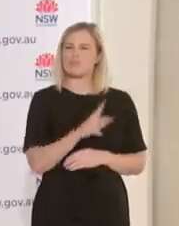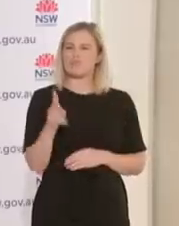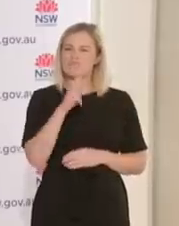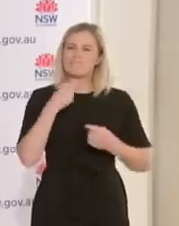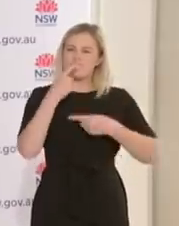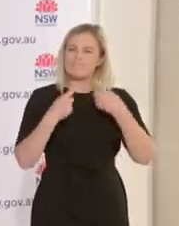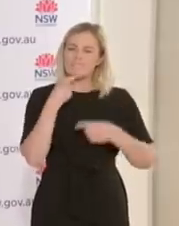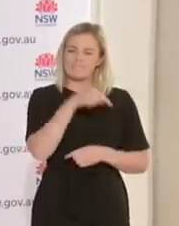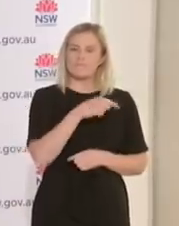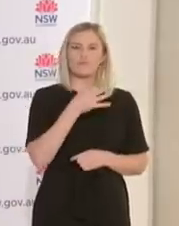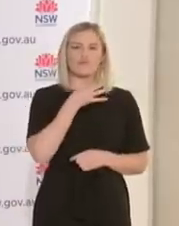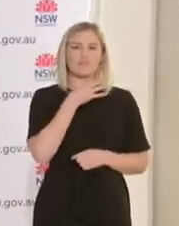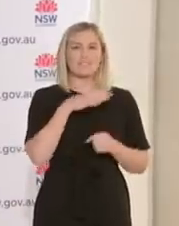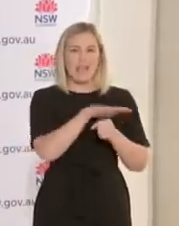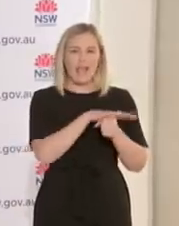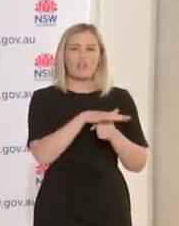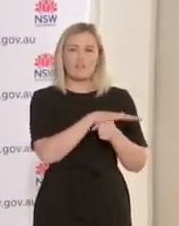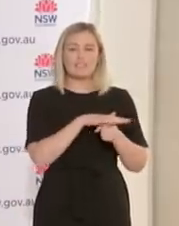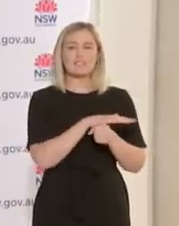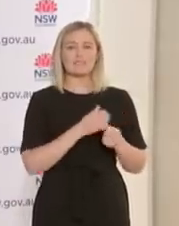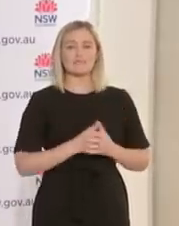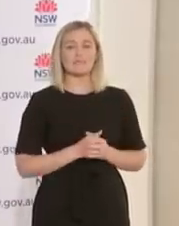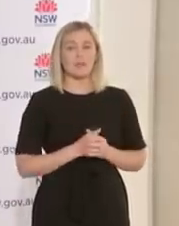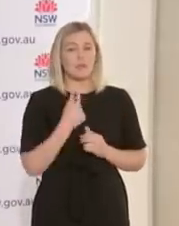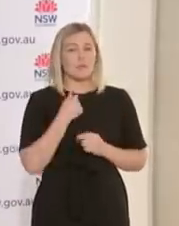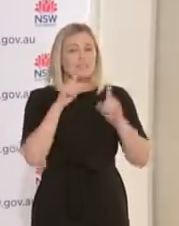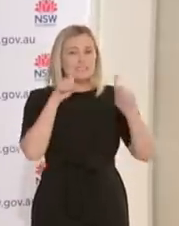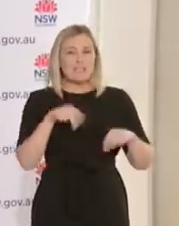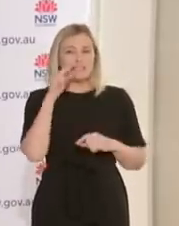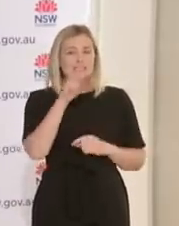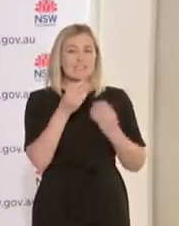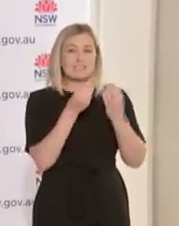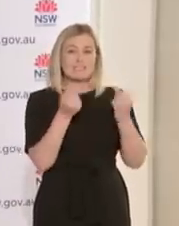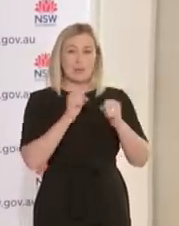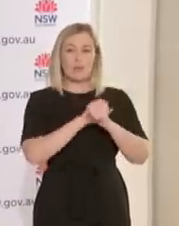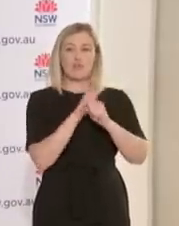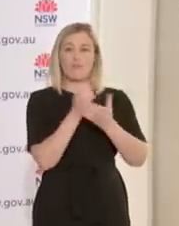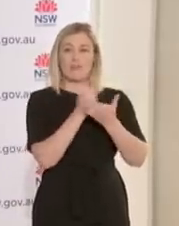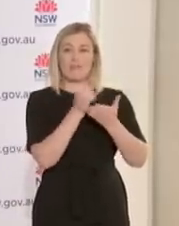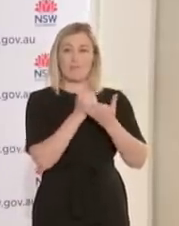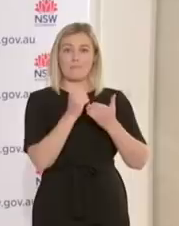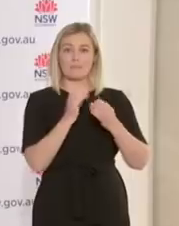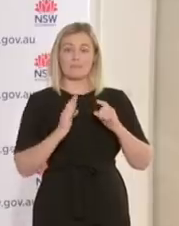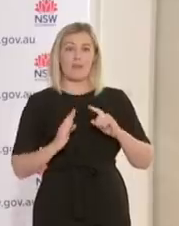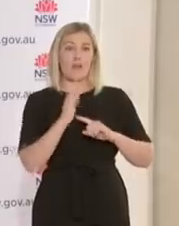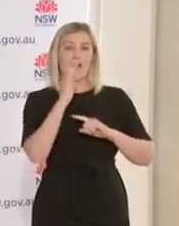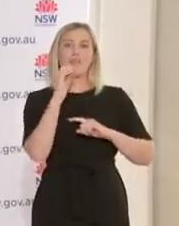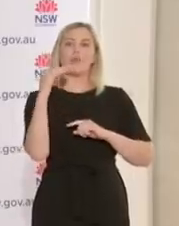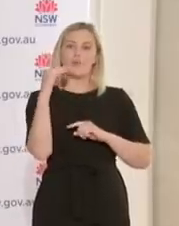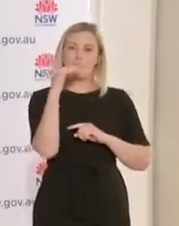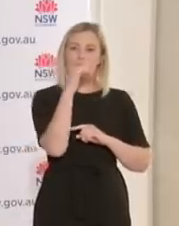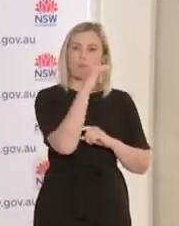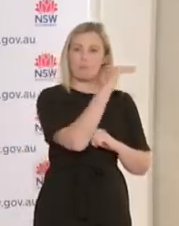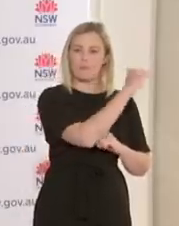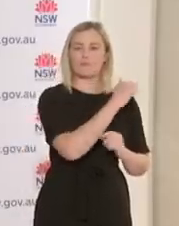little signs of hope of stabilisation of the case numbers in those communities. We are in